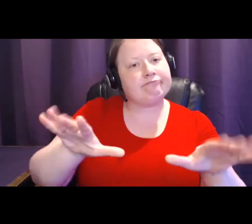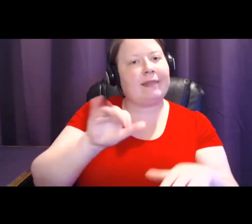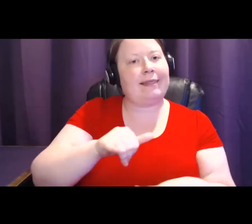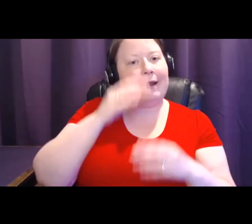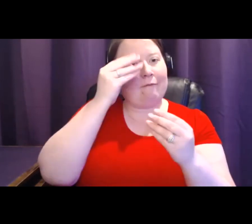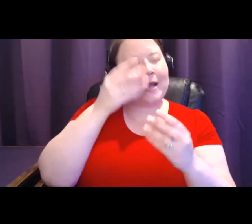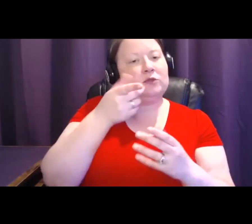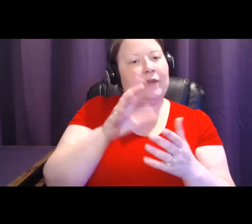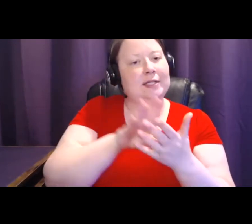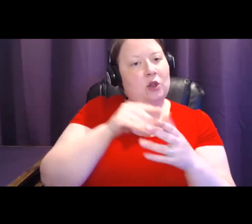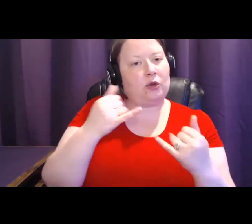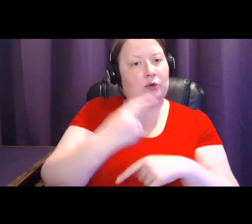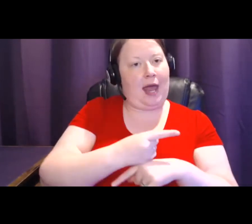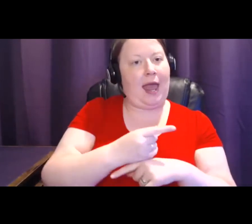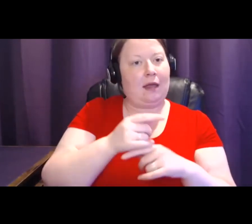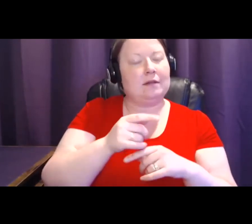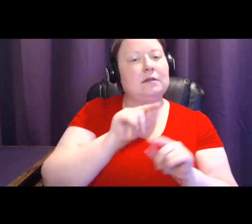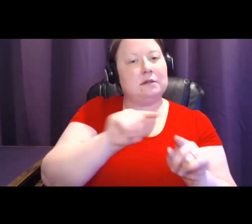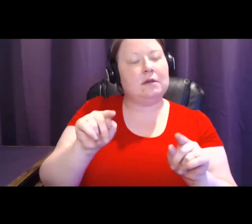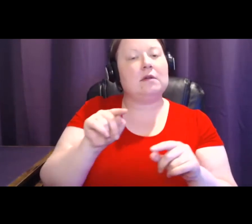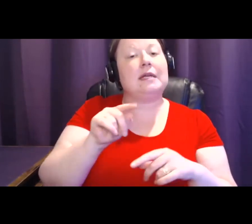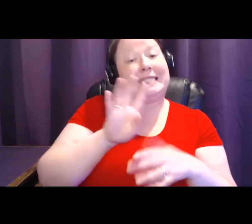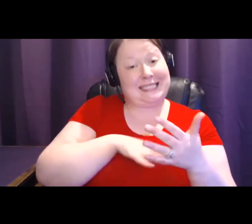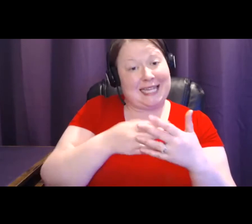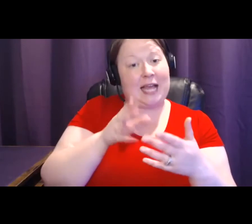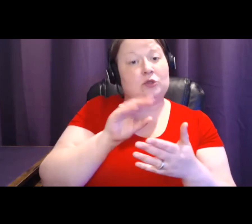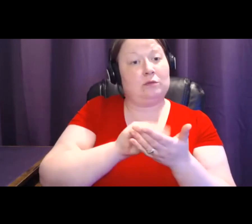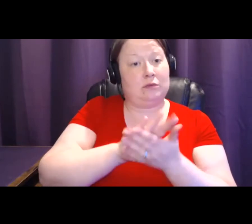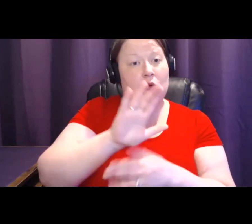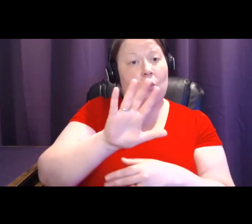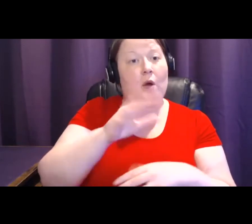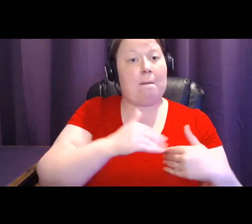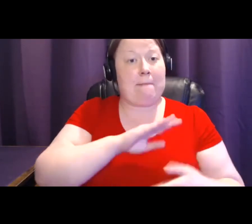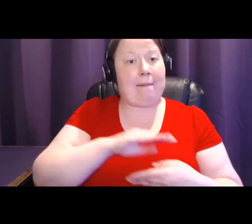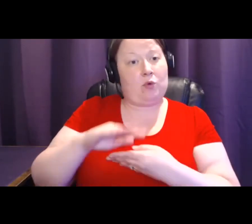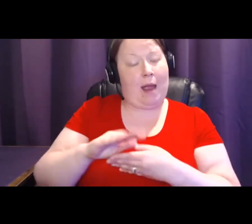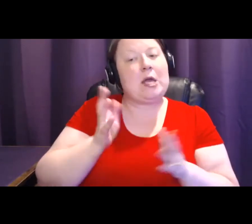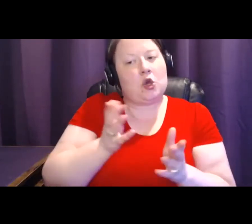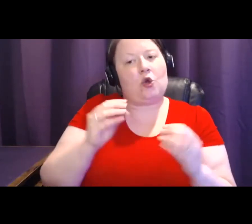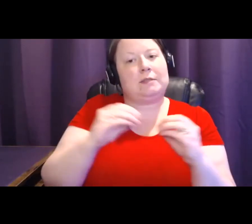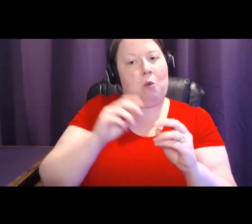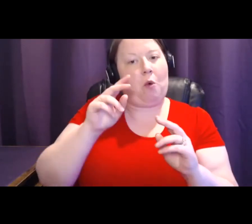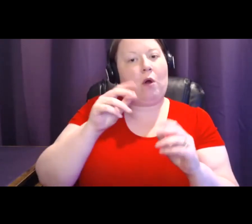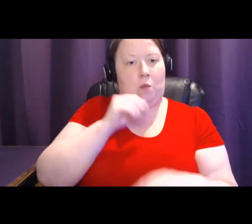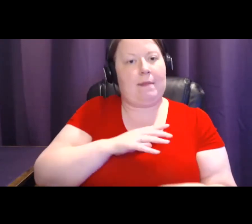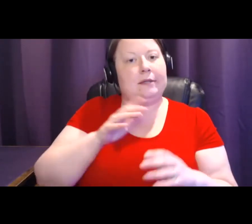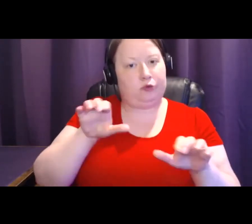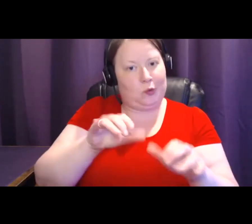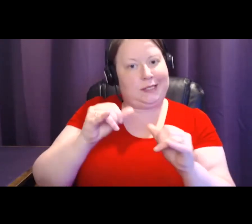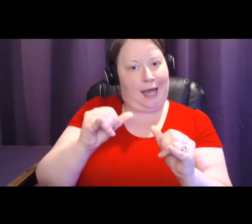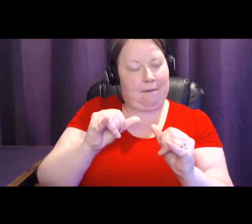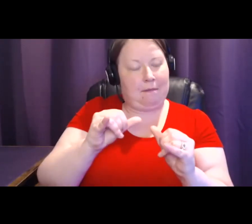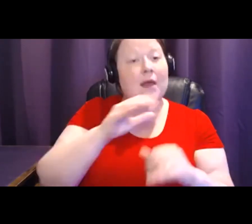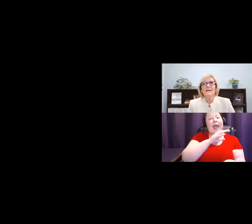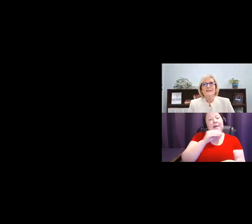Schedule your mammogram and encourage others to do the same thing. And please make a donation today